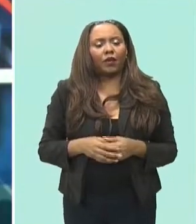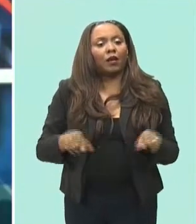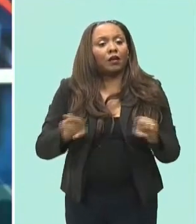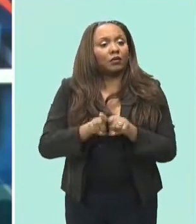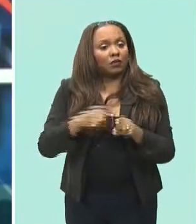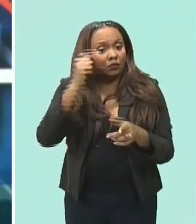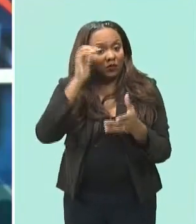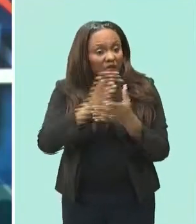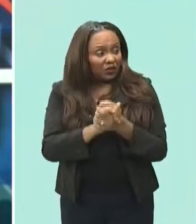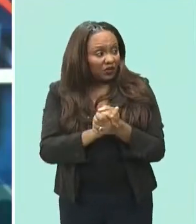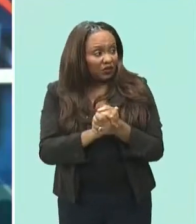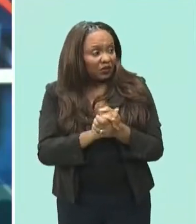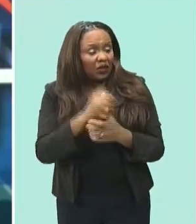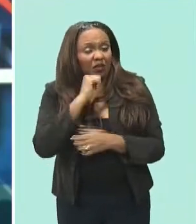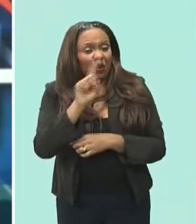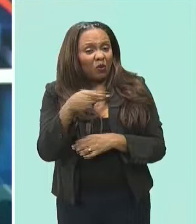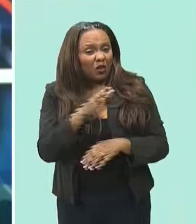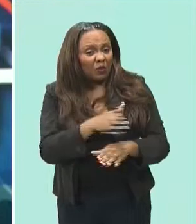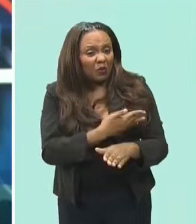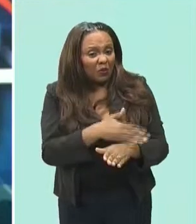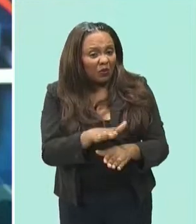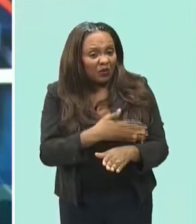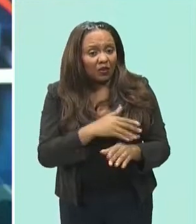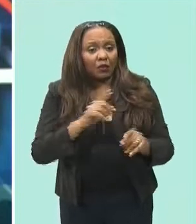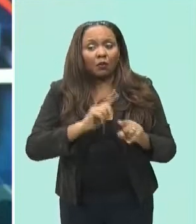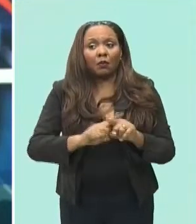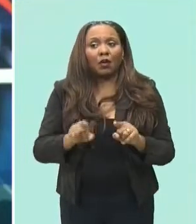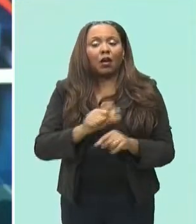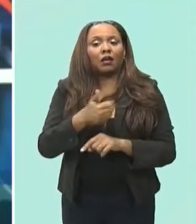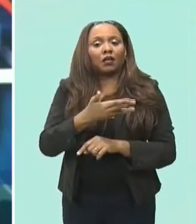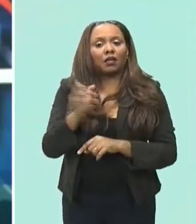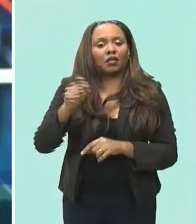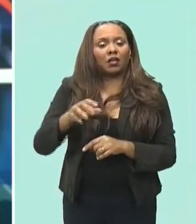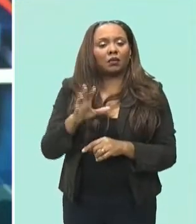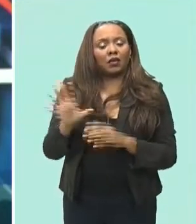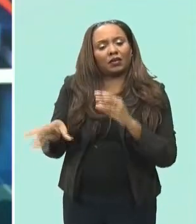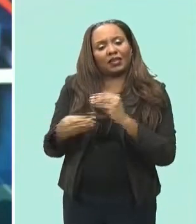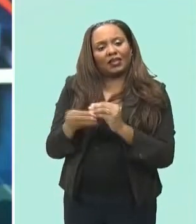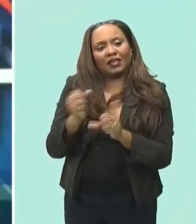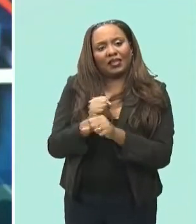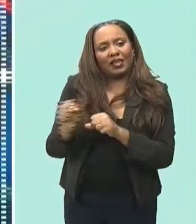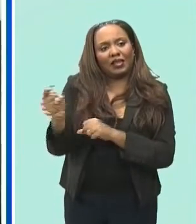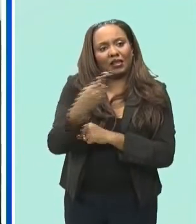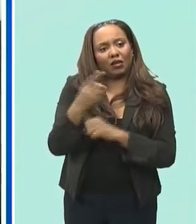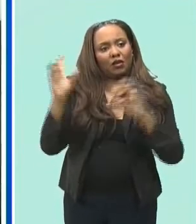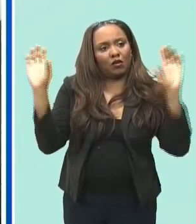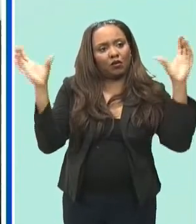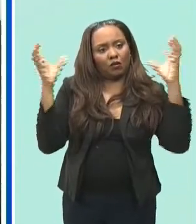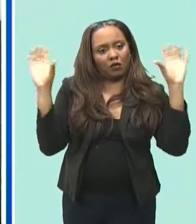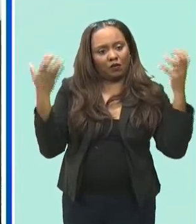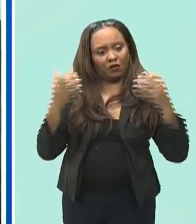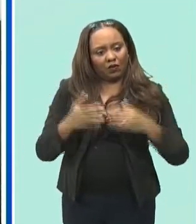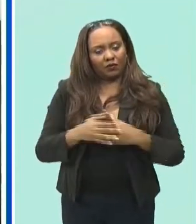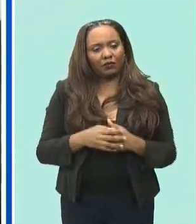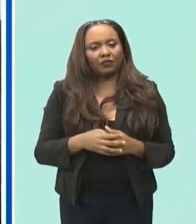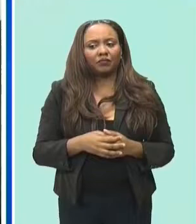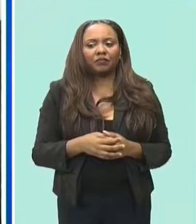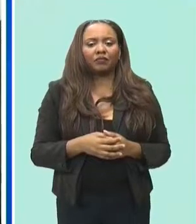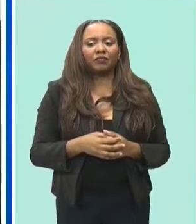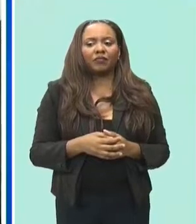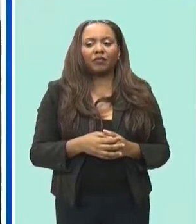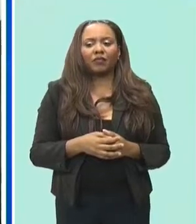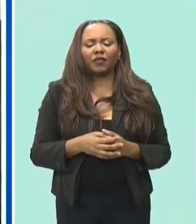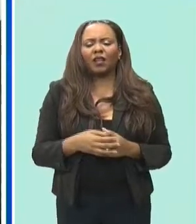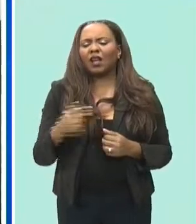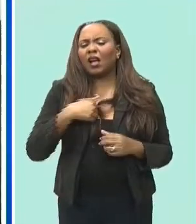believes that more non-musical events should be added to next year's crop over calendar i went through the crop over calendar for this